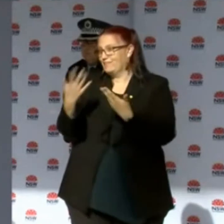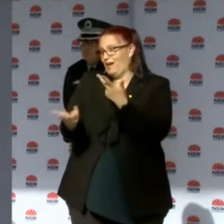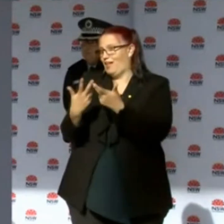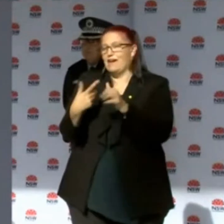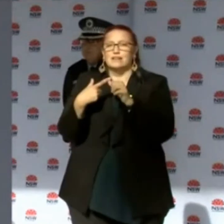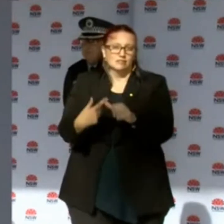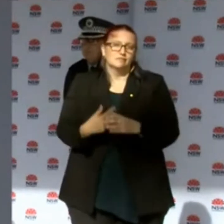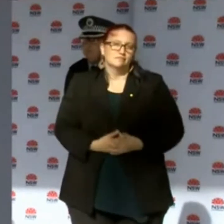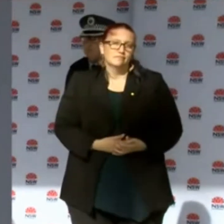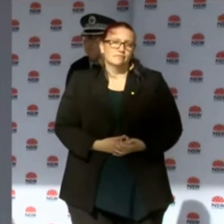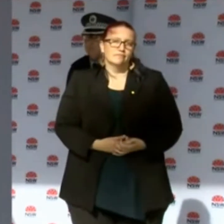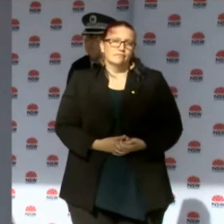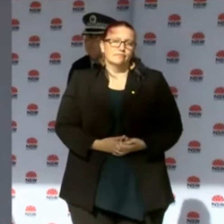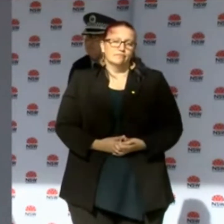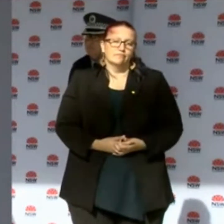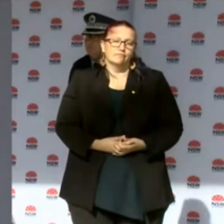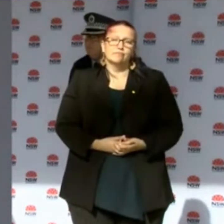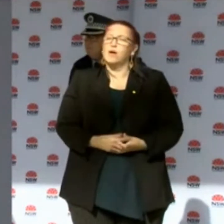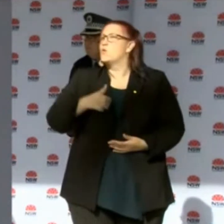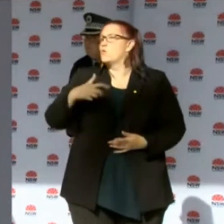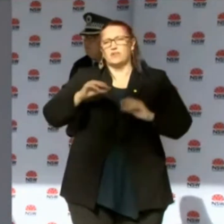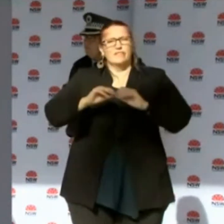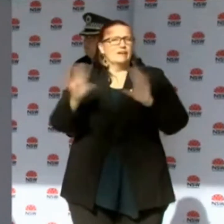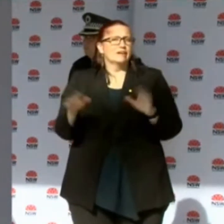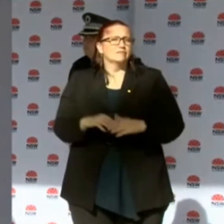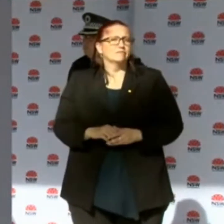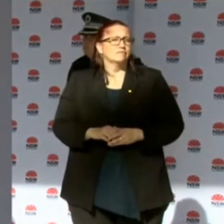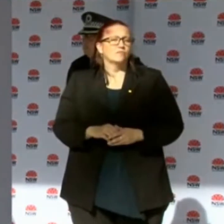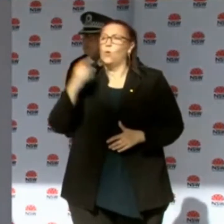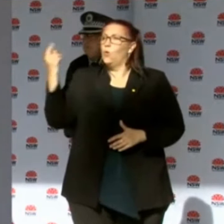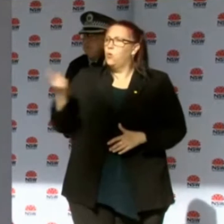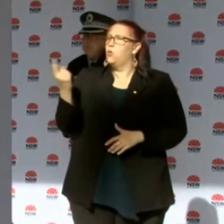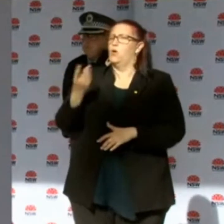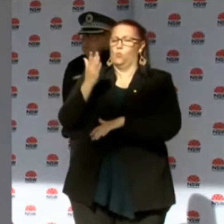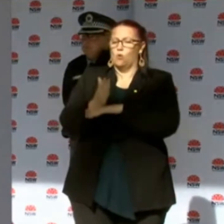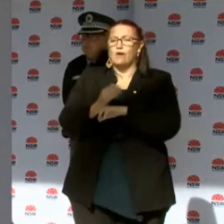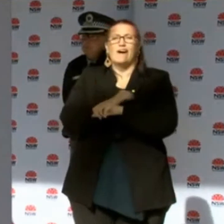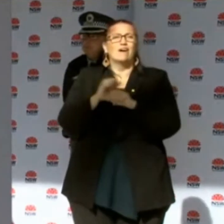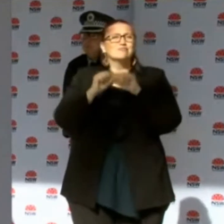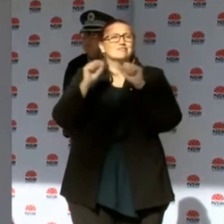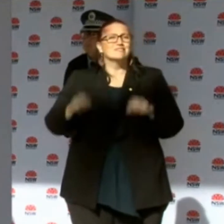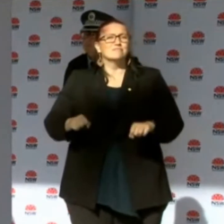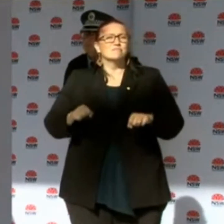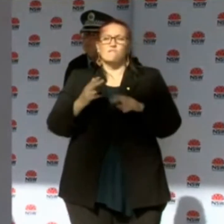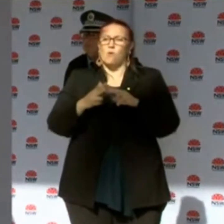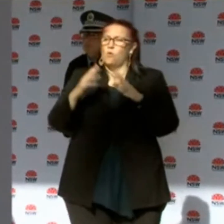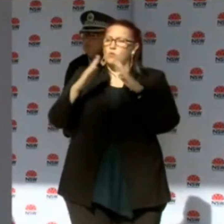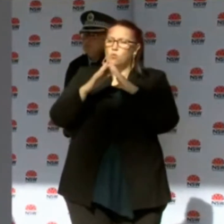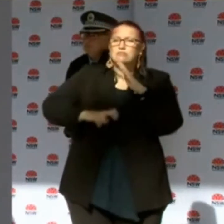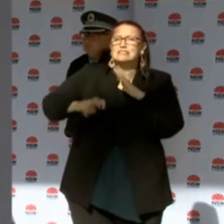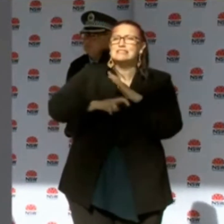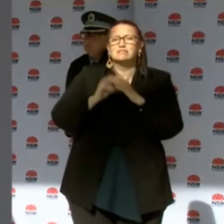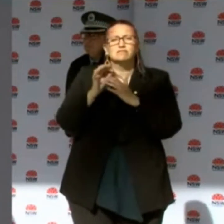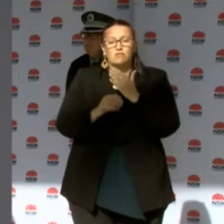very clear. Everybody in New South Wales who works in our systems know of their obligations and